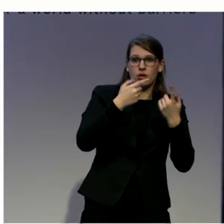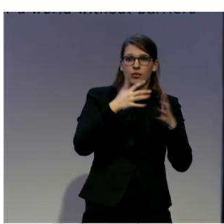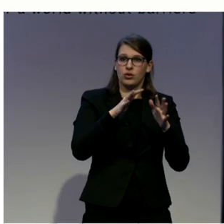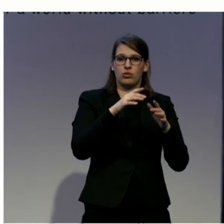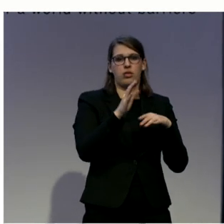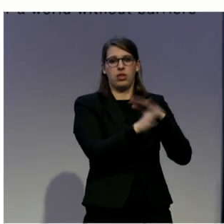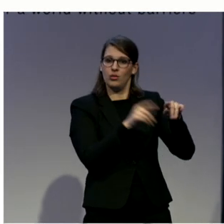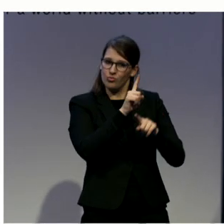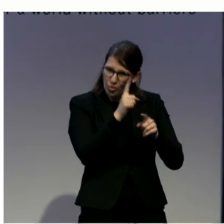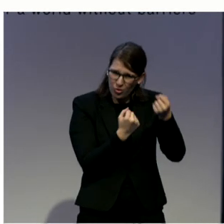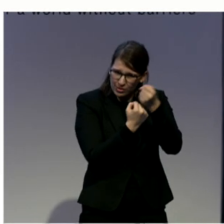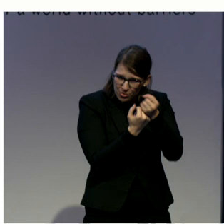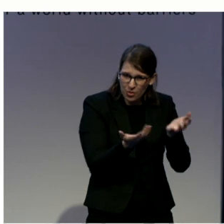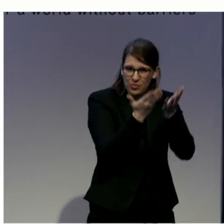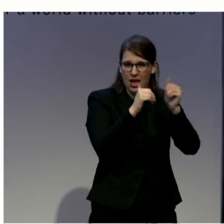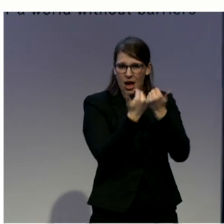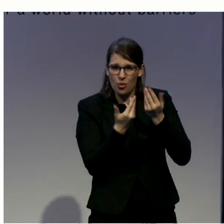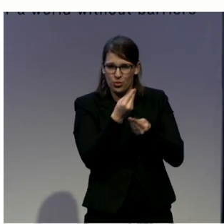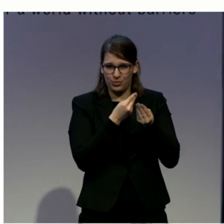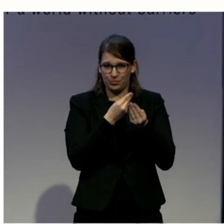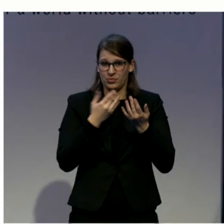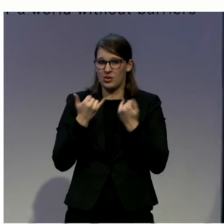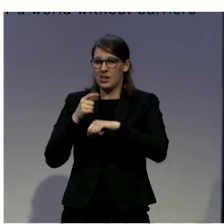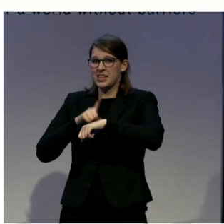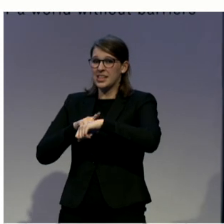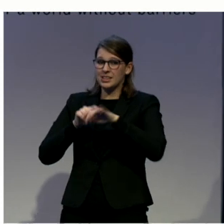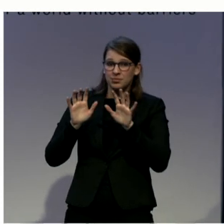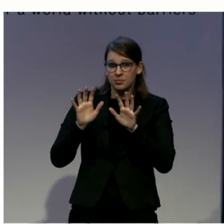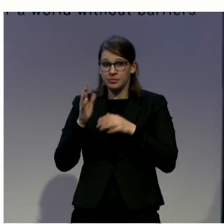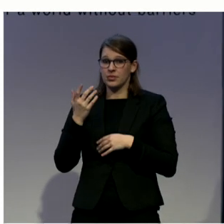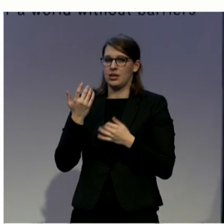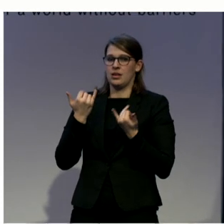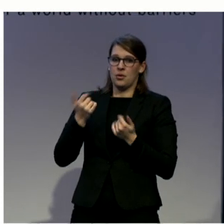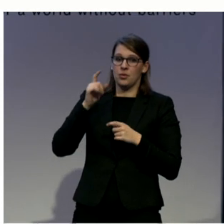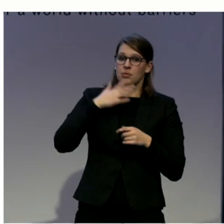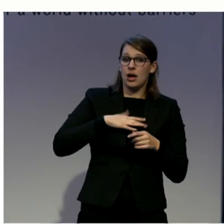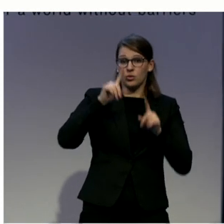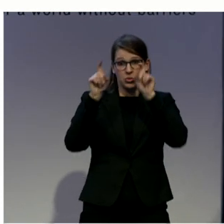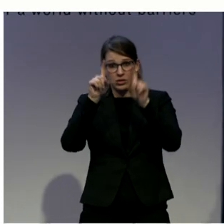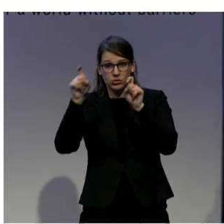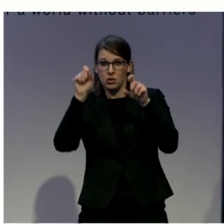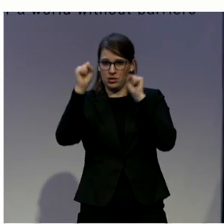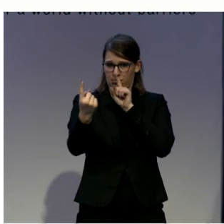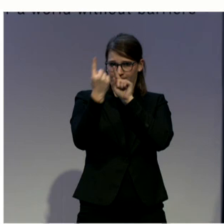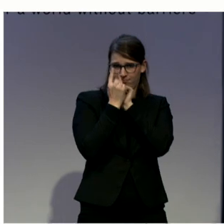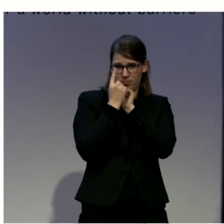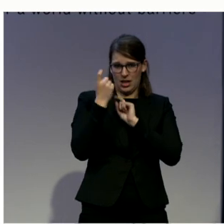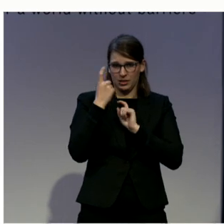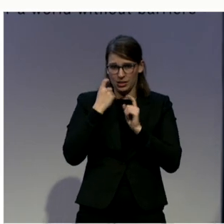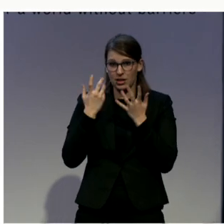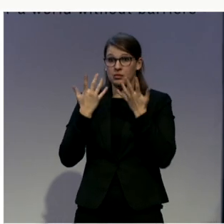in replicating this project in your country, we'd be happy to help. Thank you.